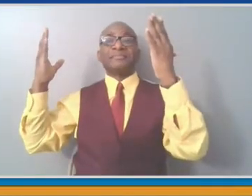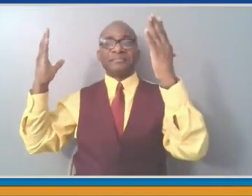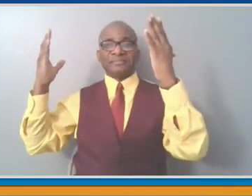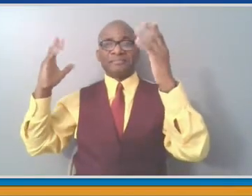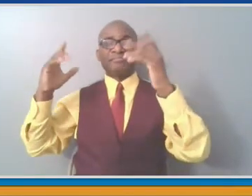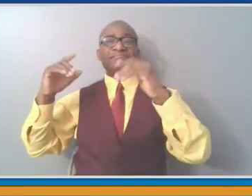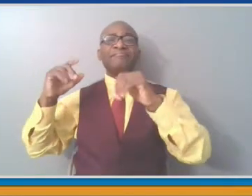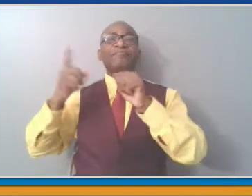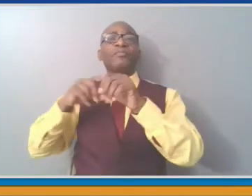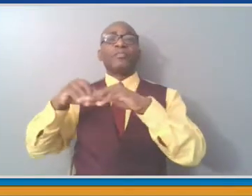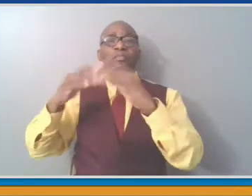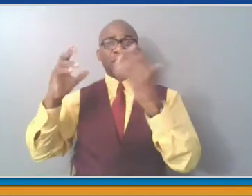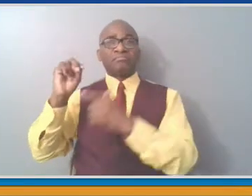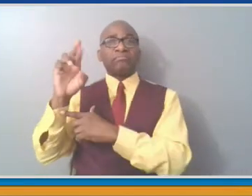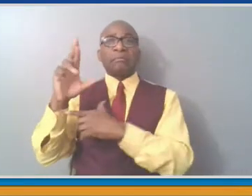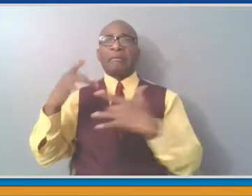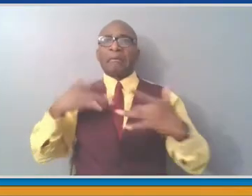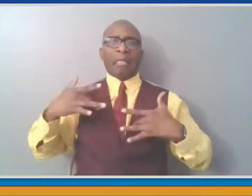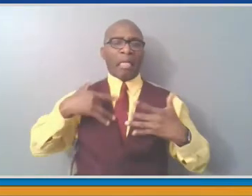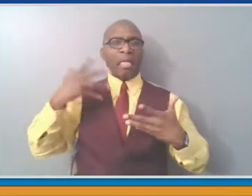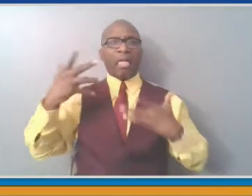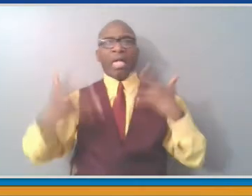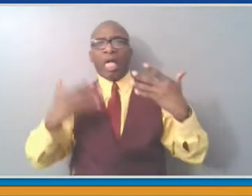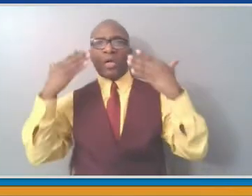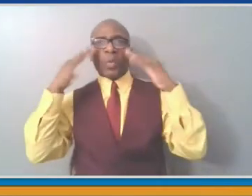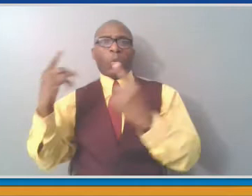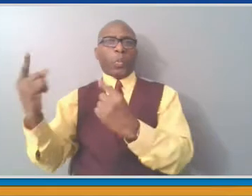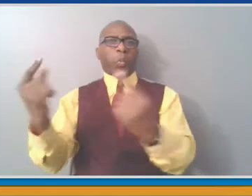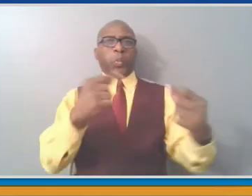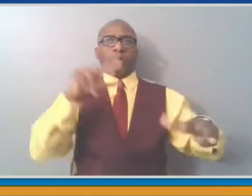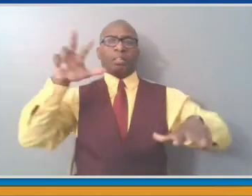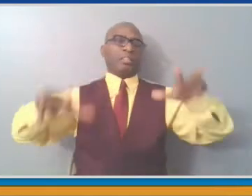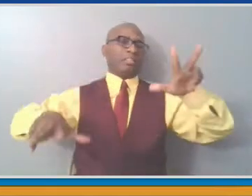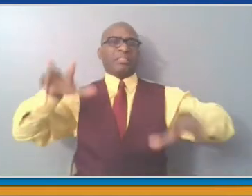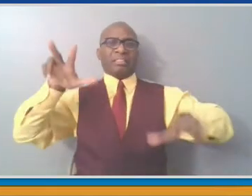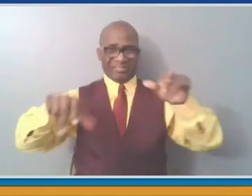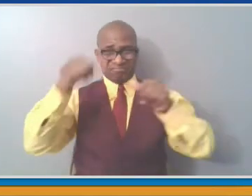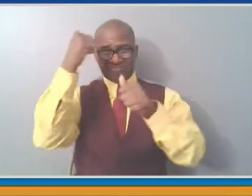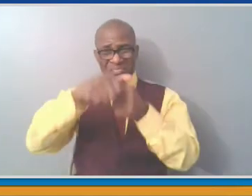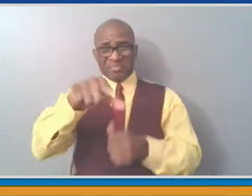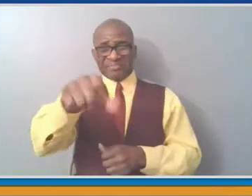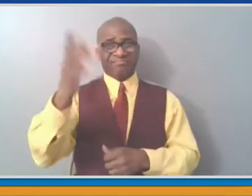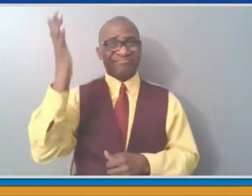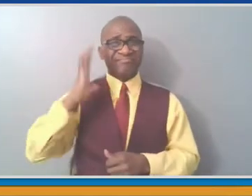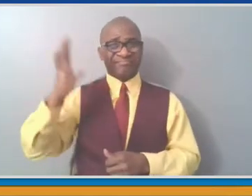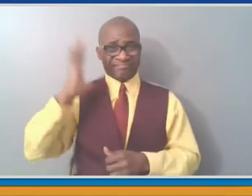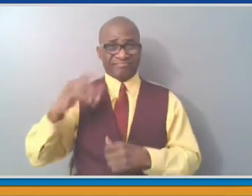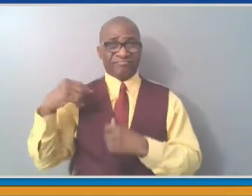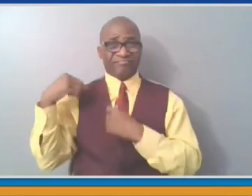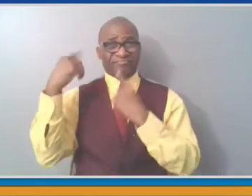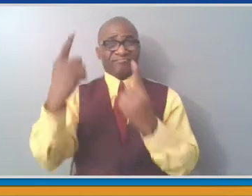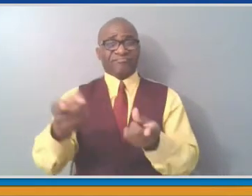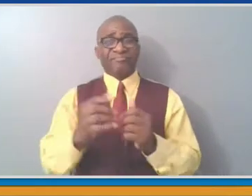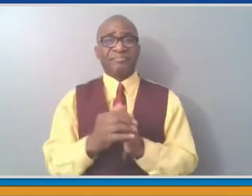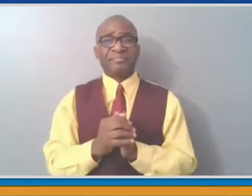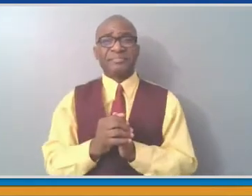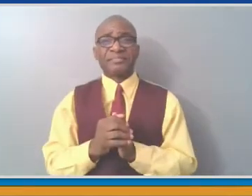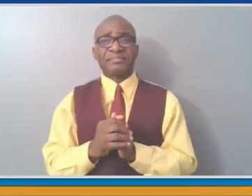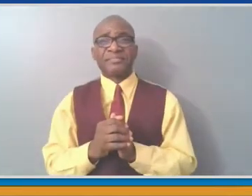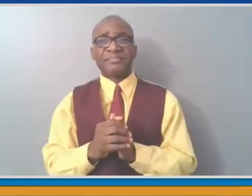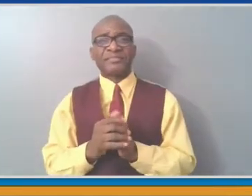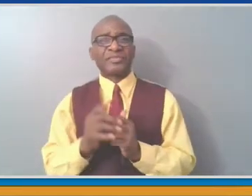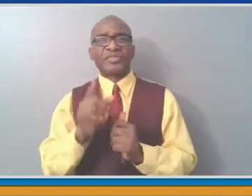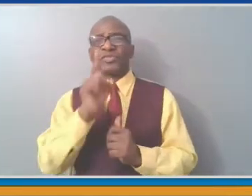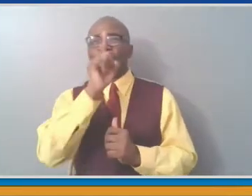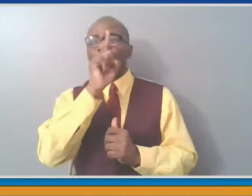From that very first day and in all the days since, I've been enormously grateful for your partnership, your leadership, the Deputy County Executive